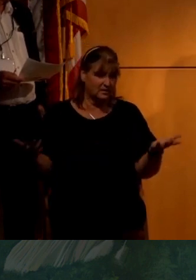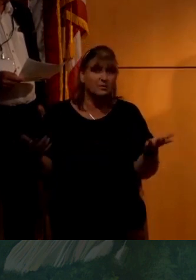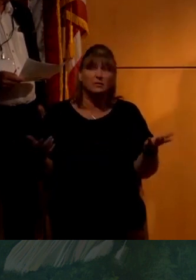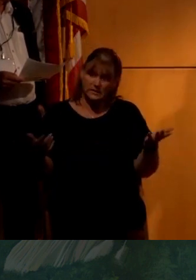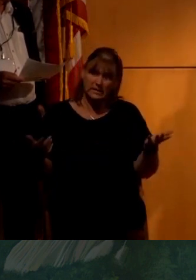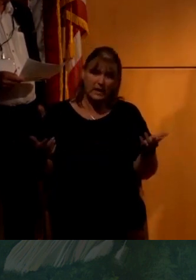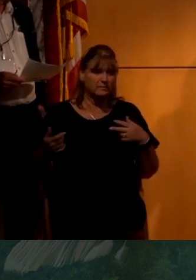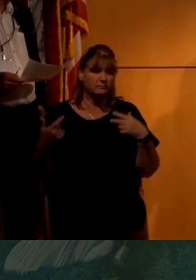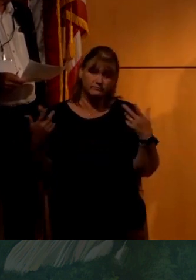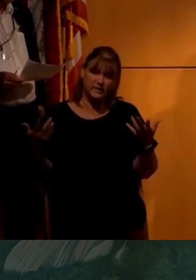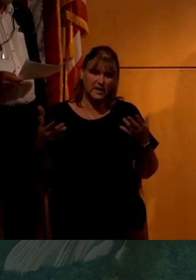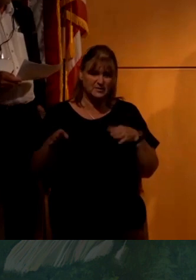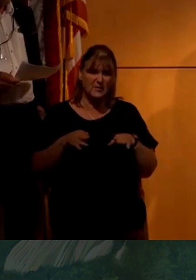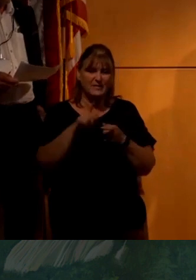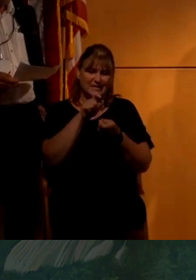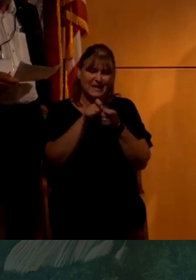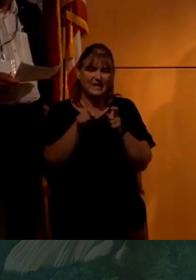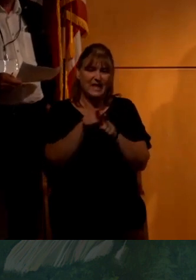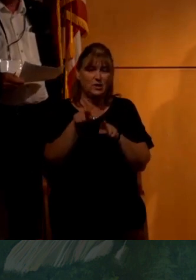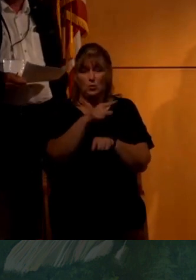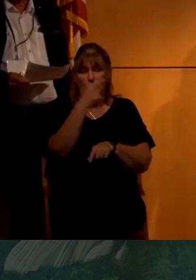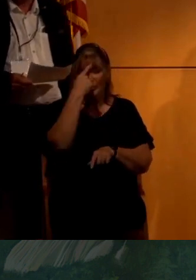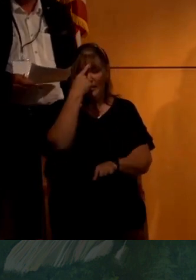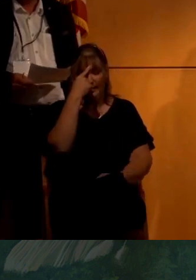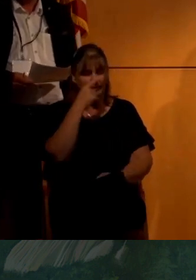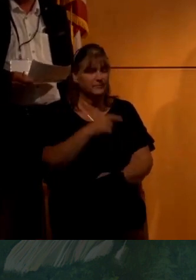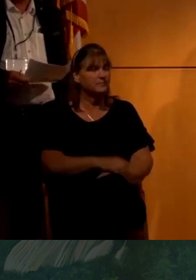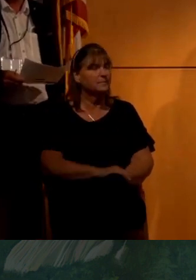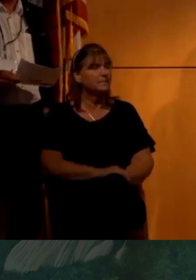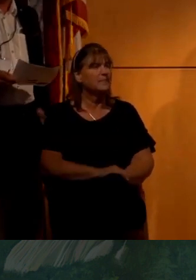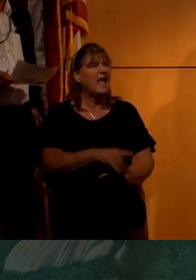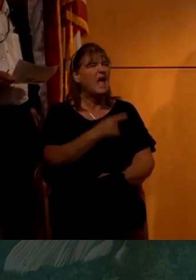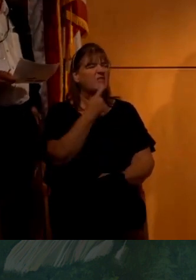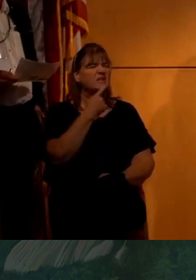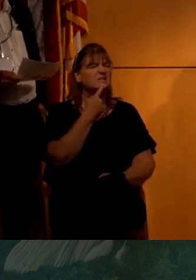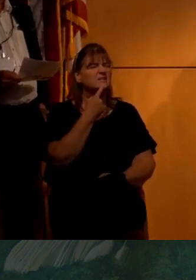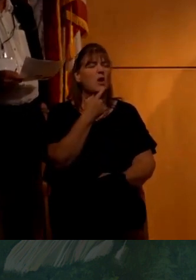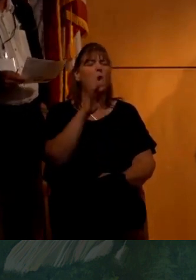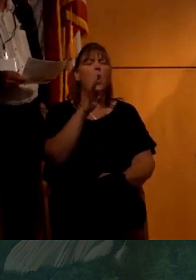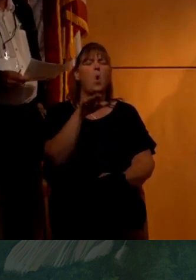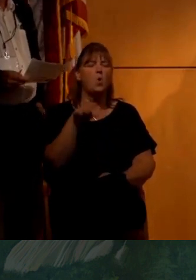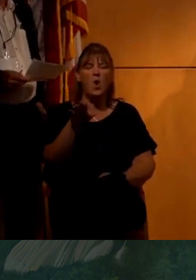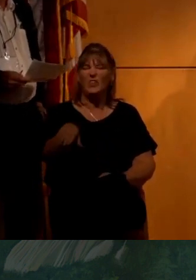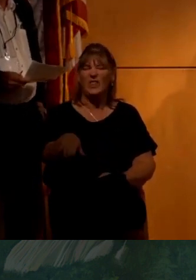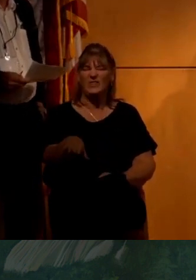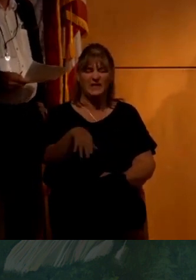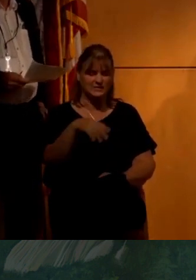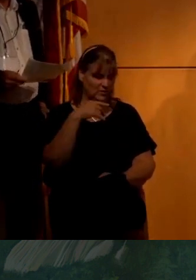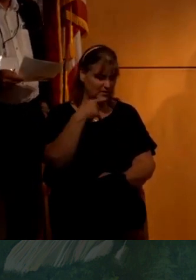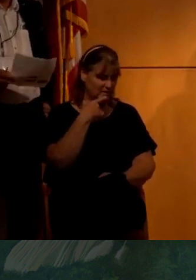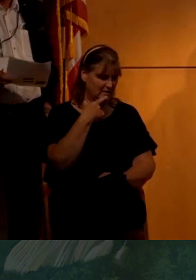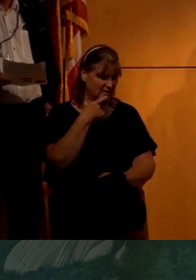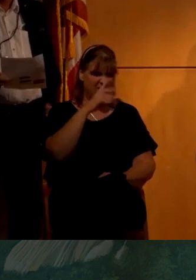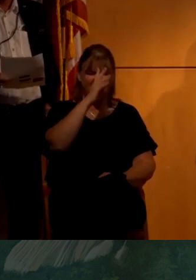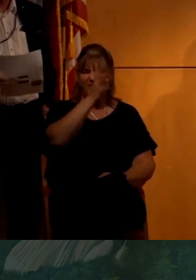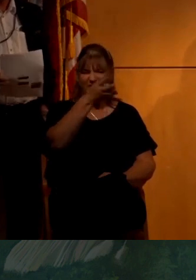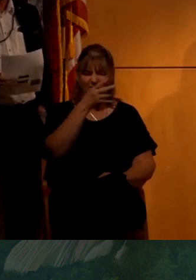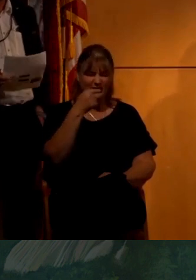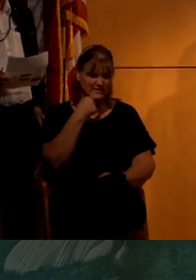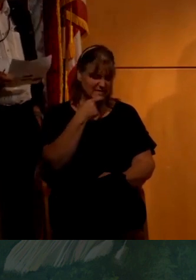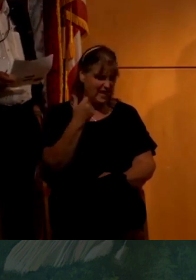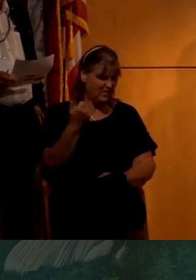Yeah. That that's behaving exactly as you expect. Um, and, and they say in the, oh yeah, that's it in this, uh, in the conspiracy theory thing,